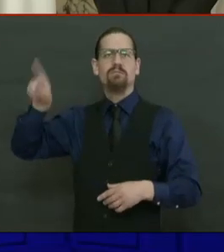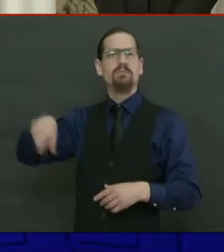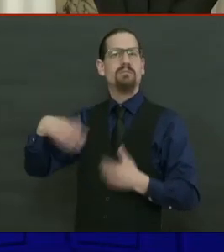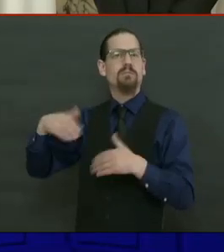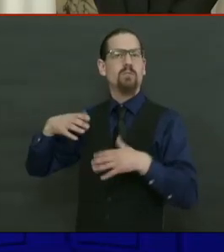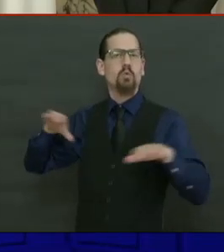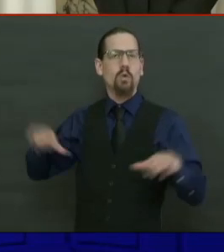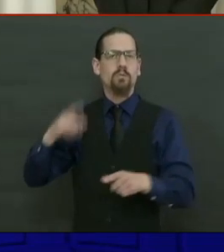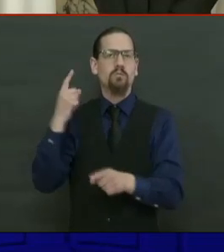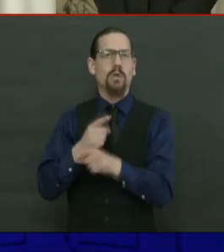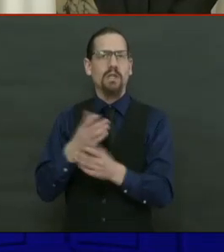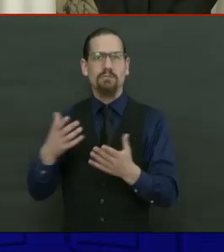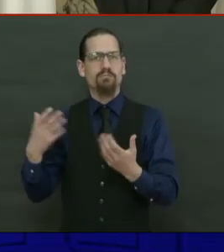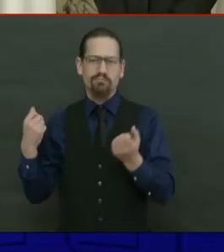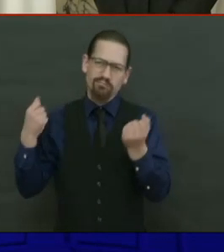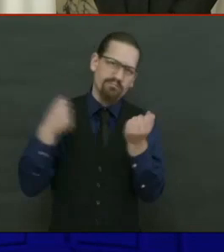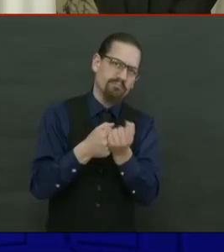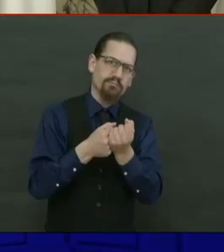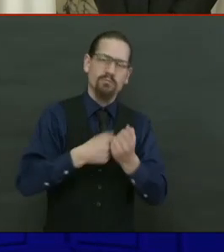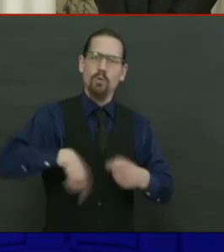reasons to support our community.